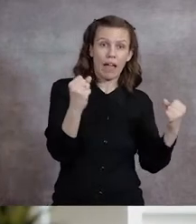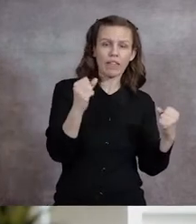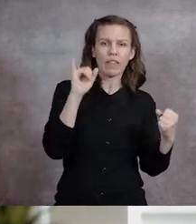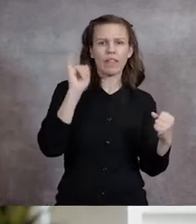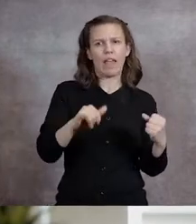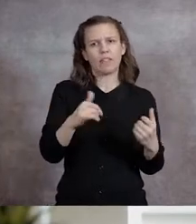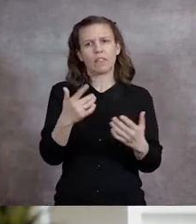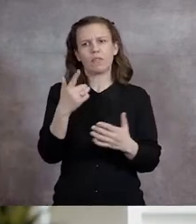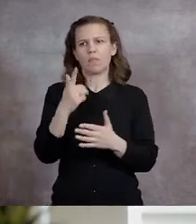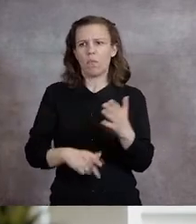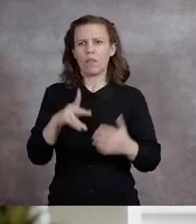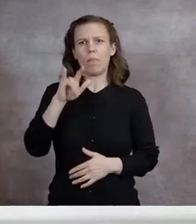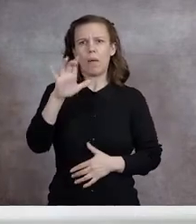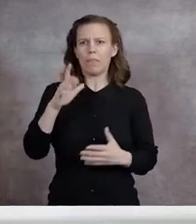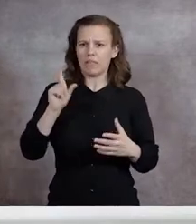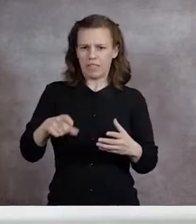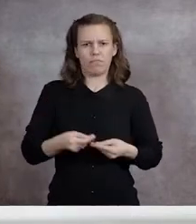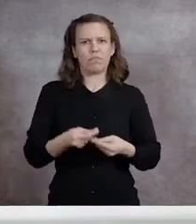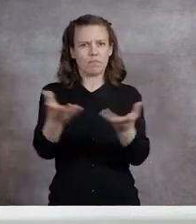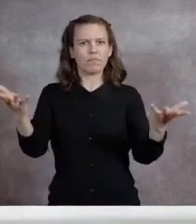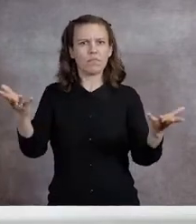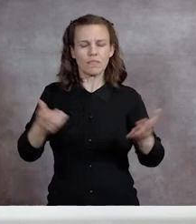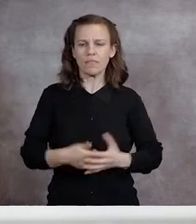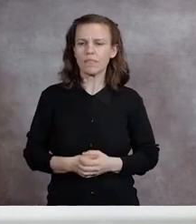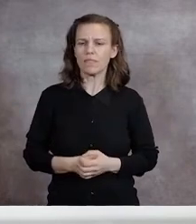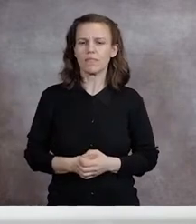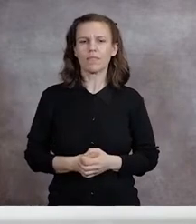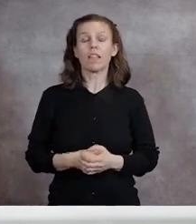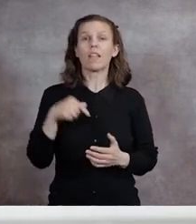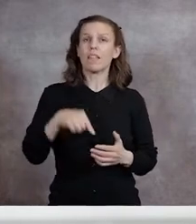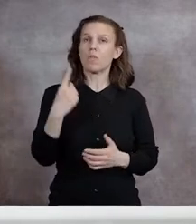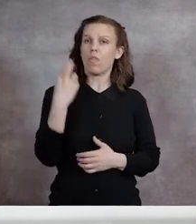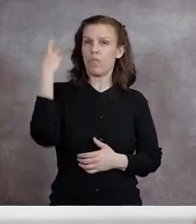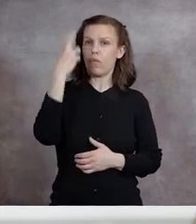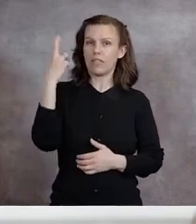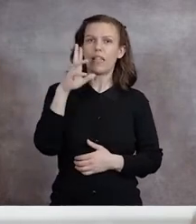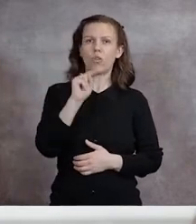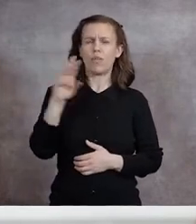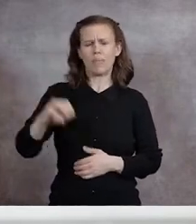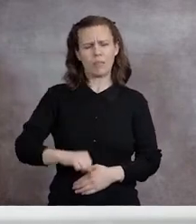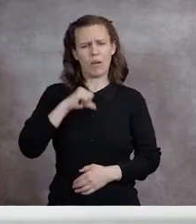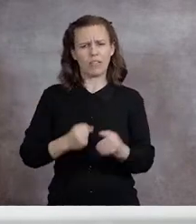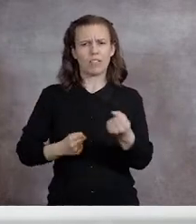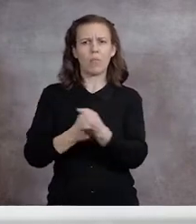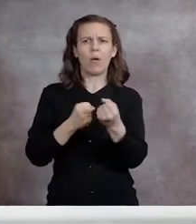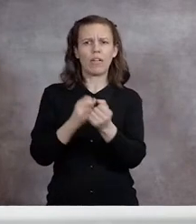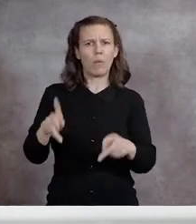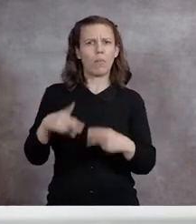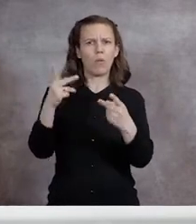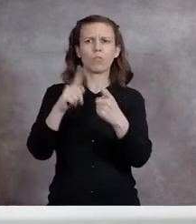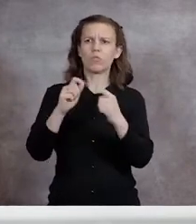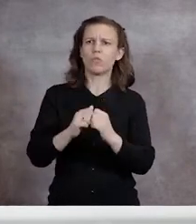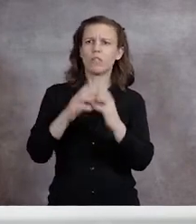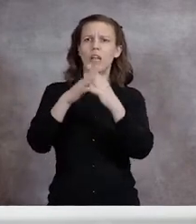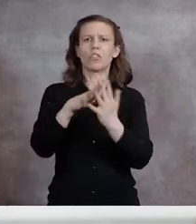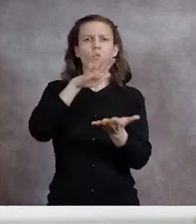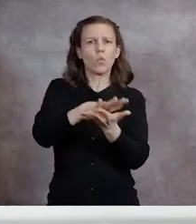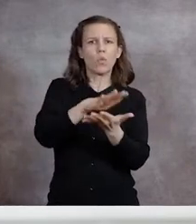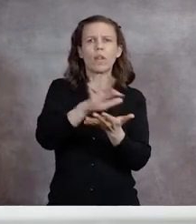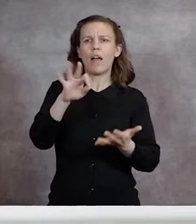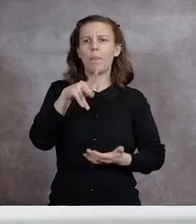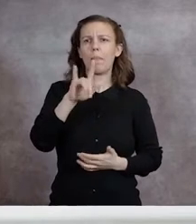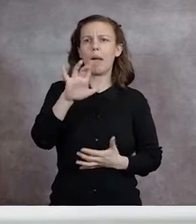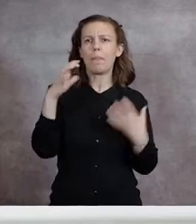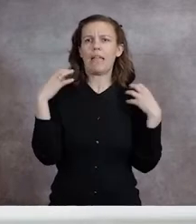is the public good. This is one of the reasons UNM is proudly supporting a proposal to launch a School of Public